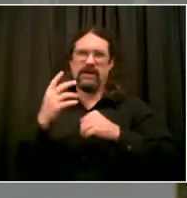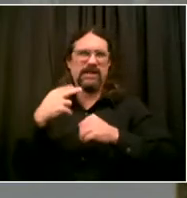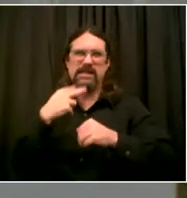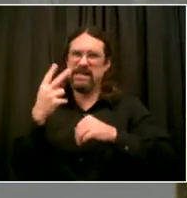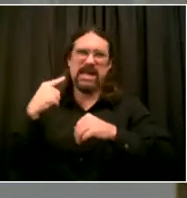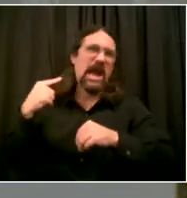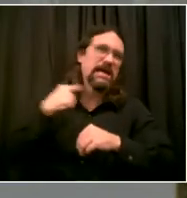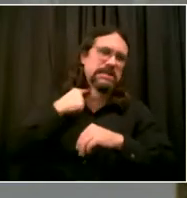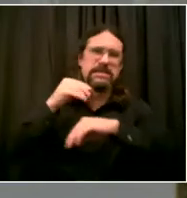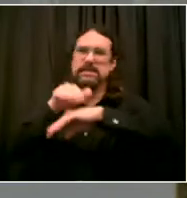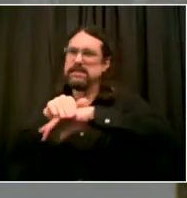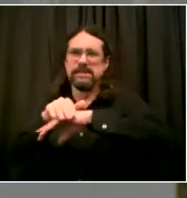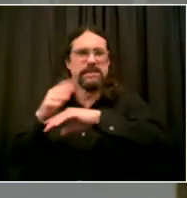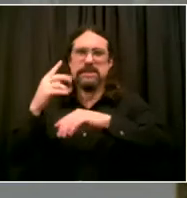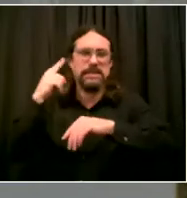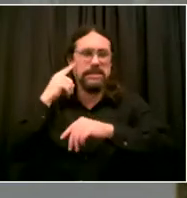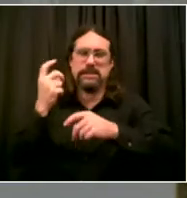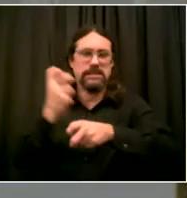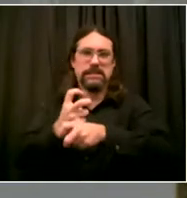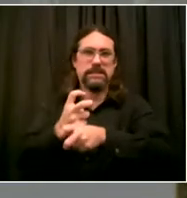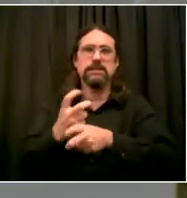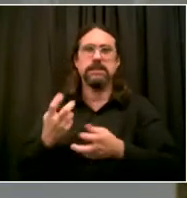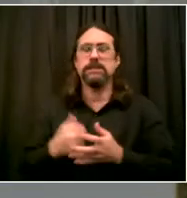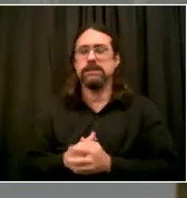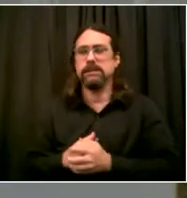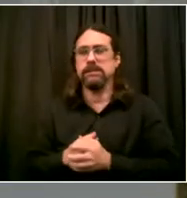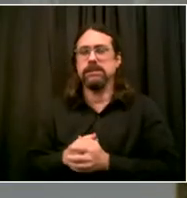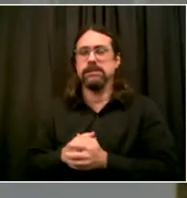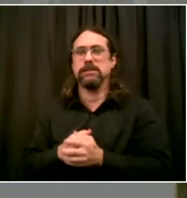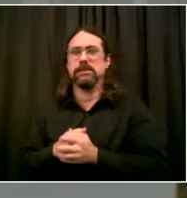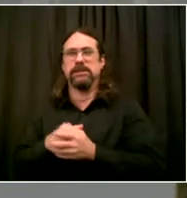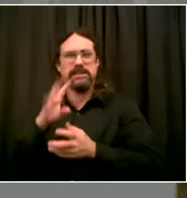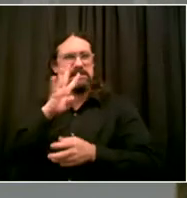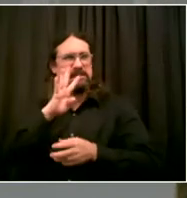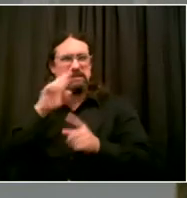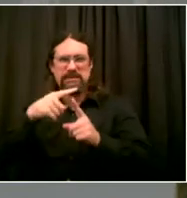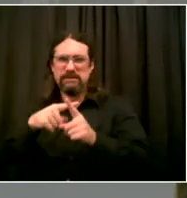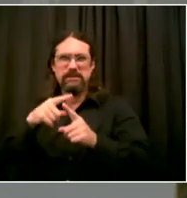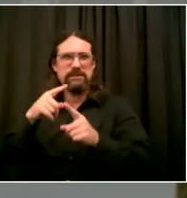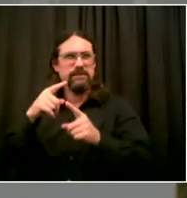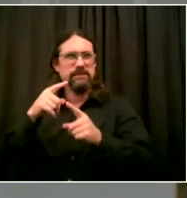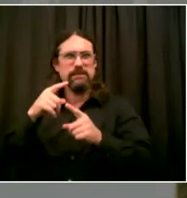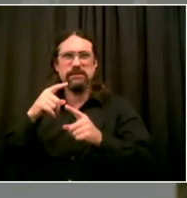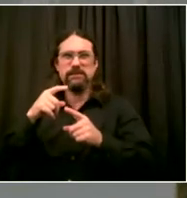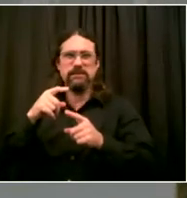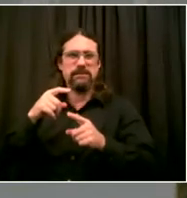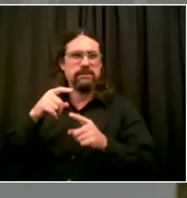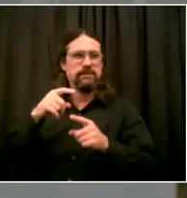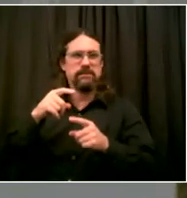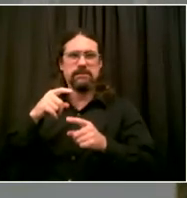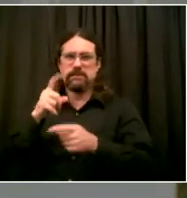reducing postpartum, post-surgical,